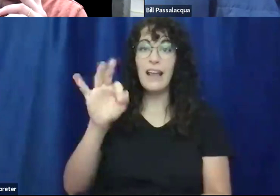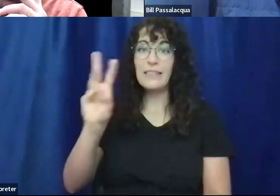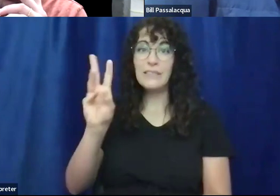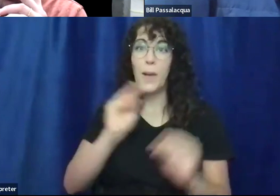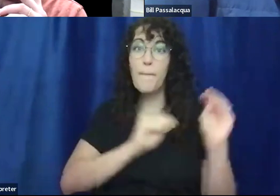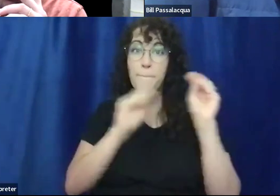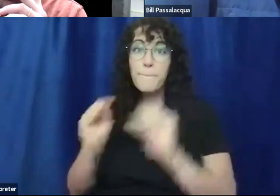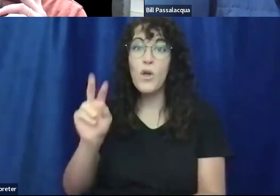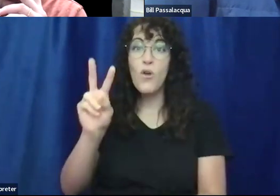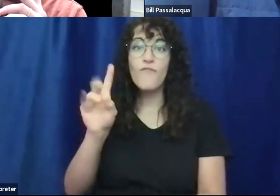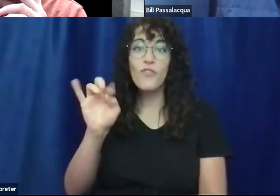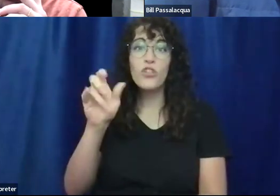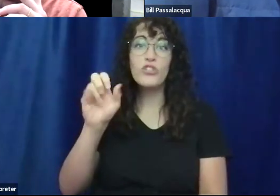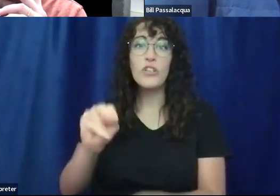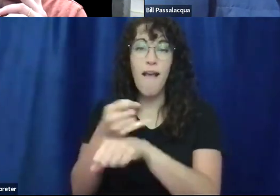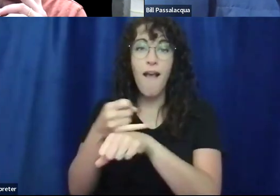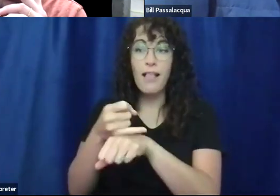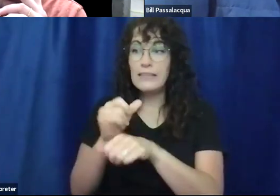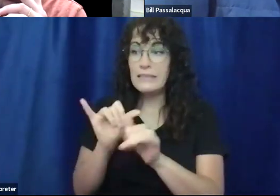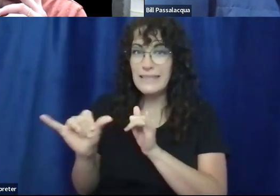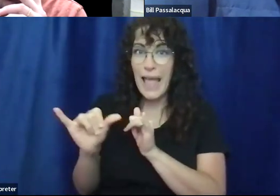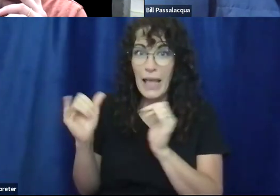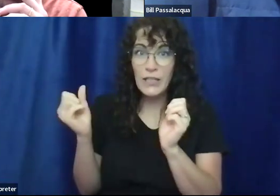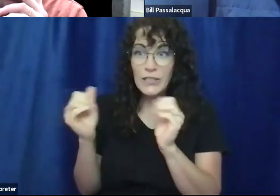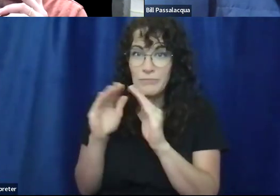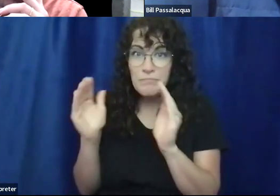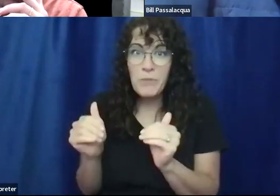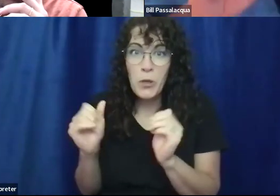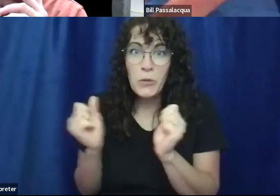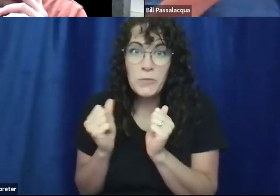the winter sort of woodshedding and getting ready to launch my music career.